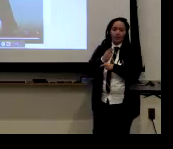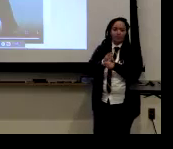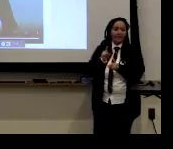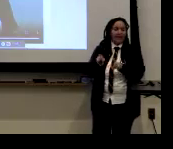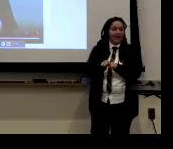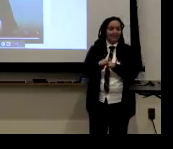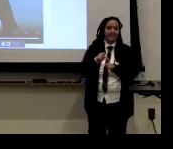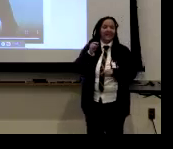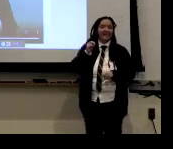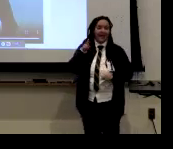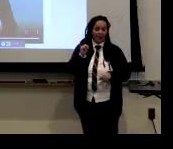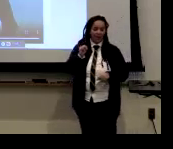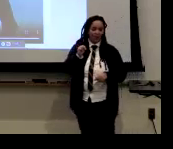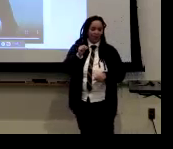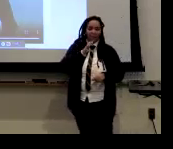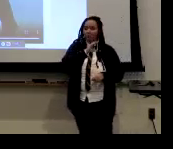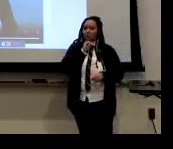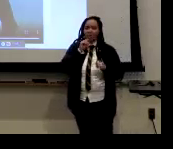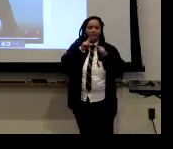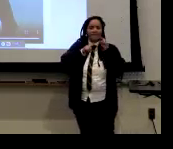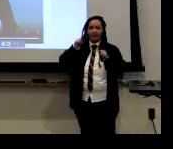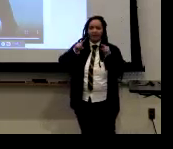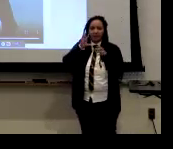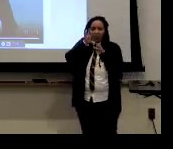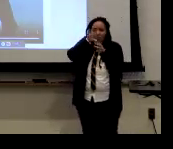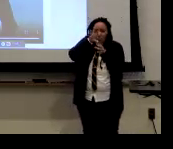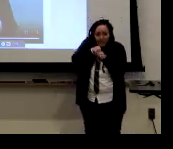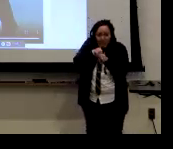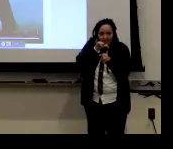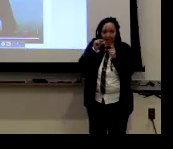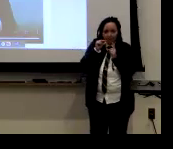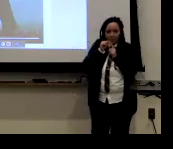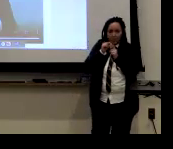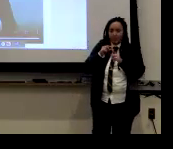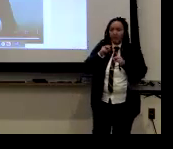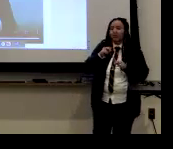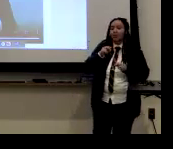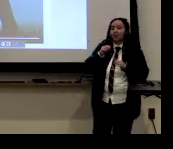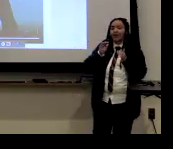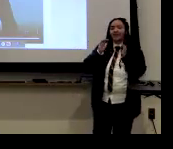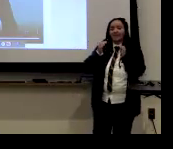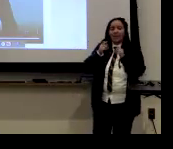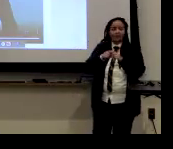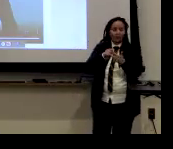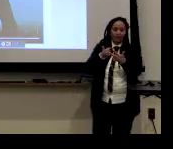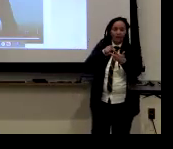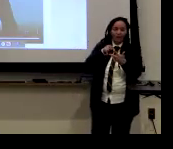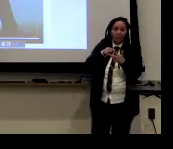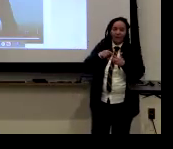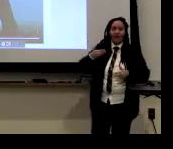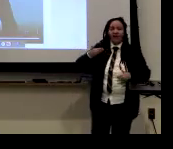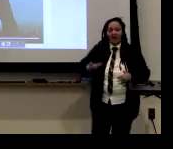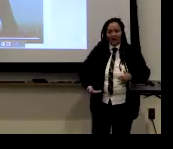So all they used, they all use it as a noun. There's no variation included in that word